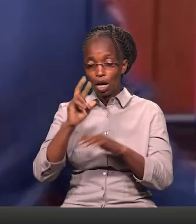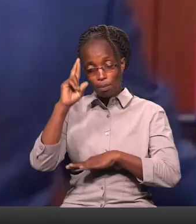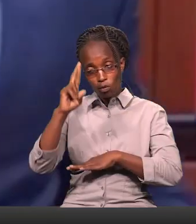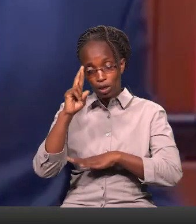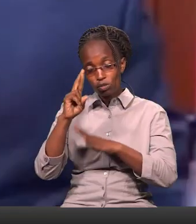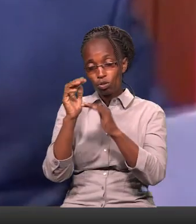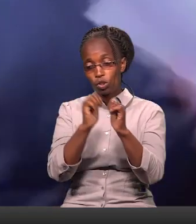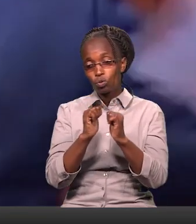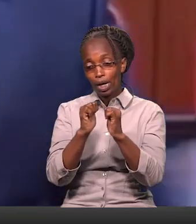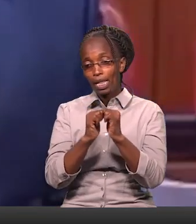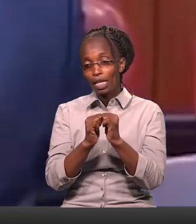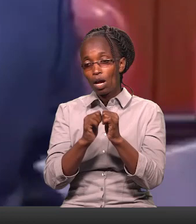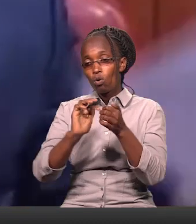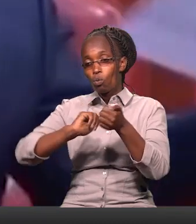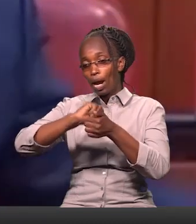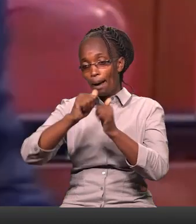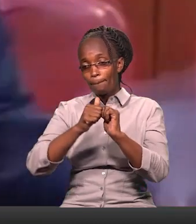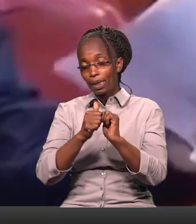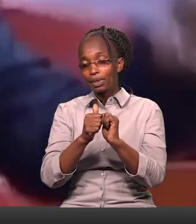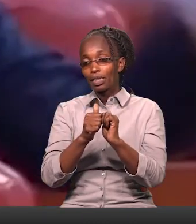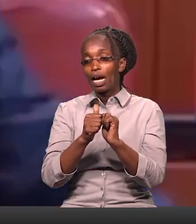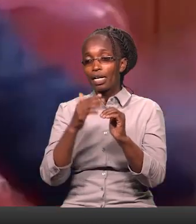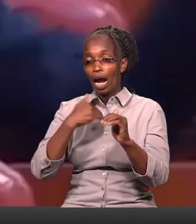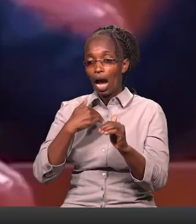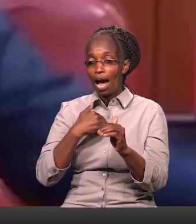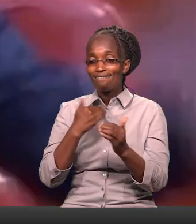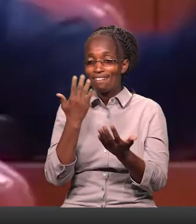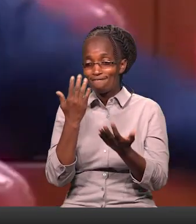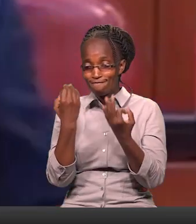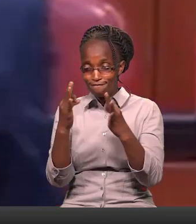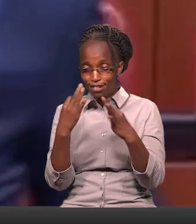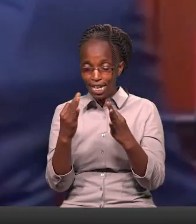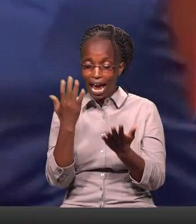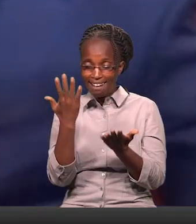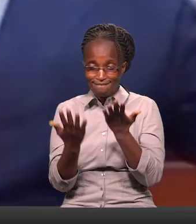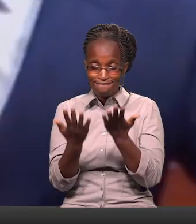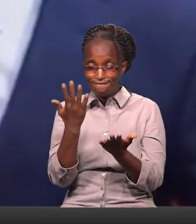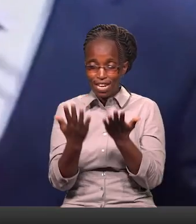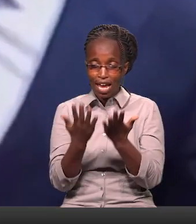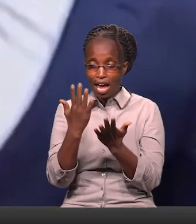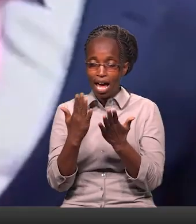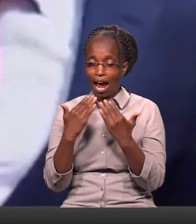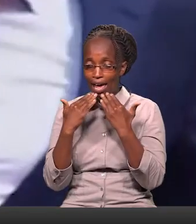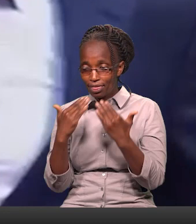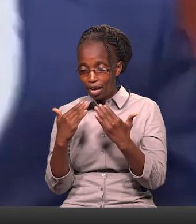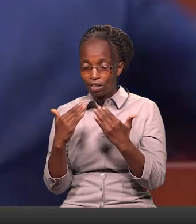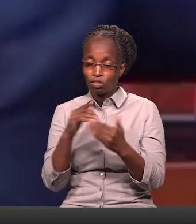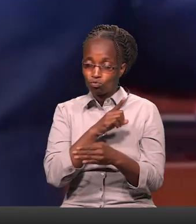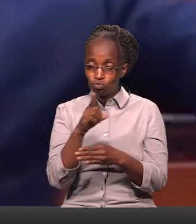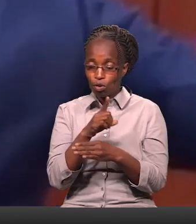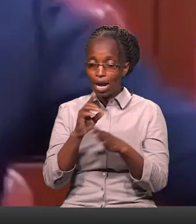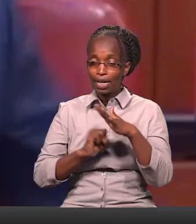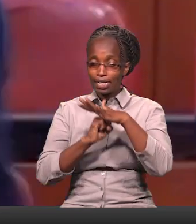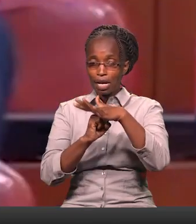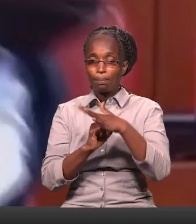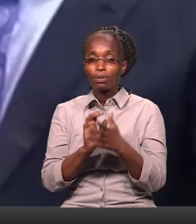And be able to amend accordingly For purposes of having free and fair elections, Mr. Speaker Mr. Speaker, I thank you and I